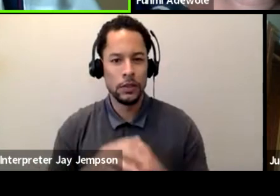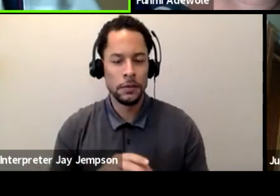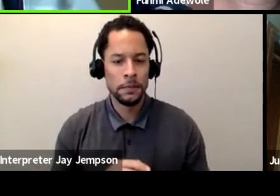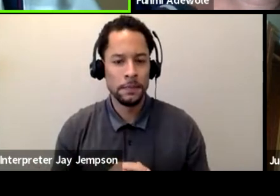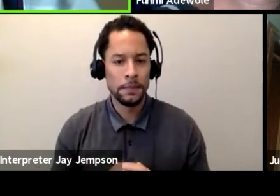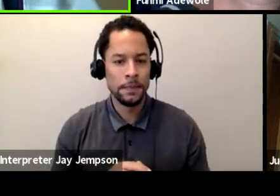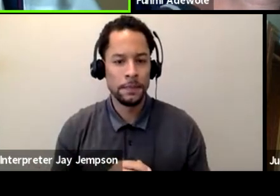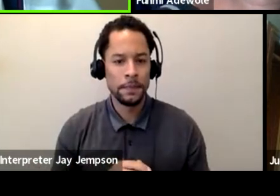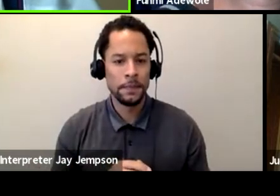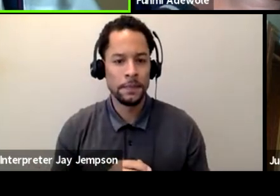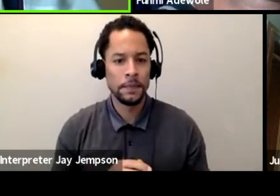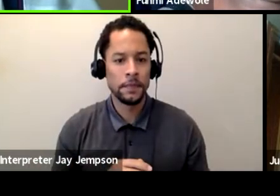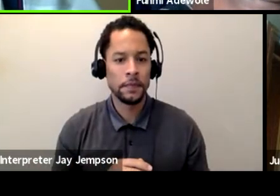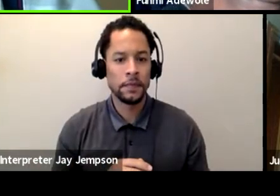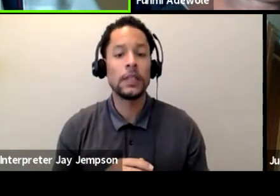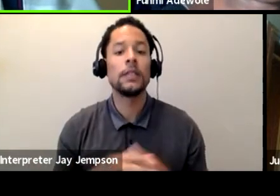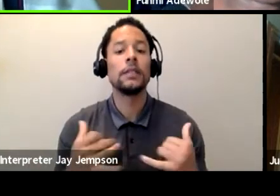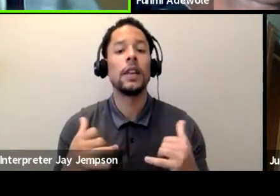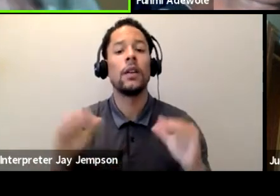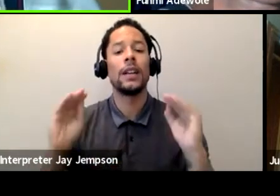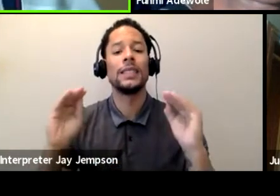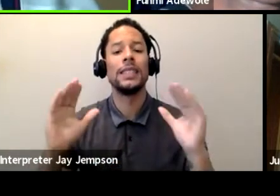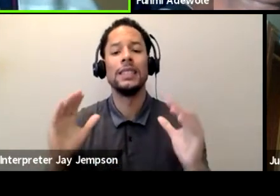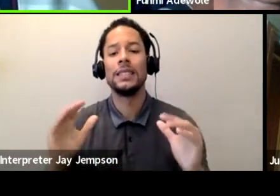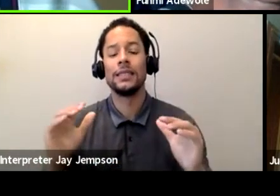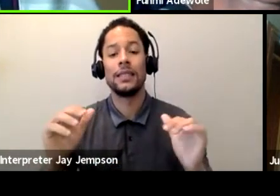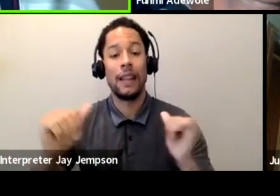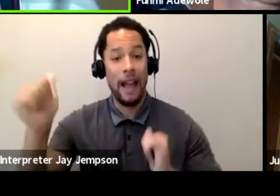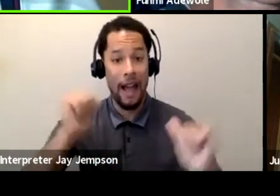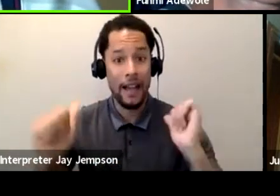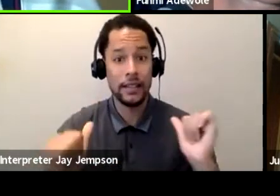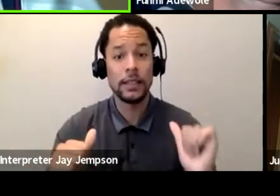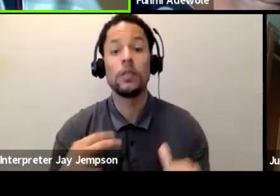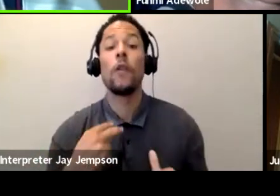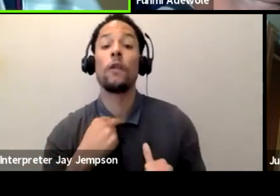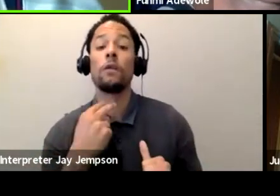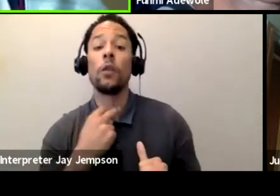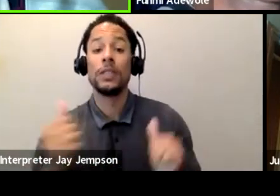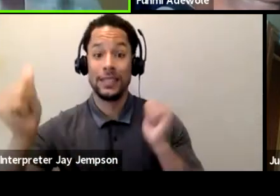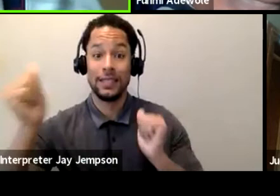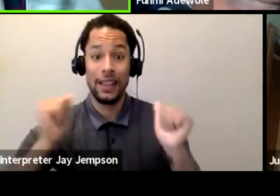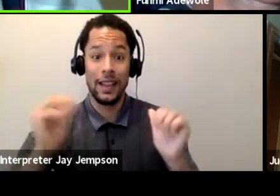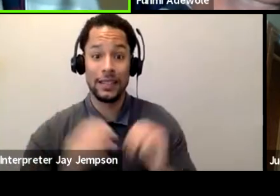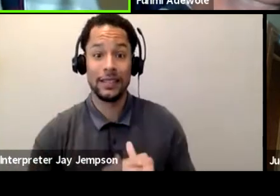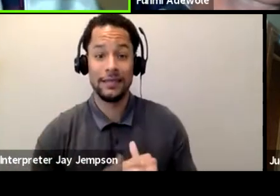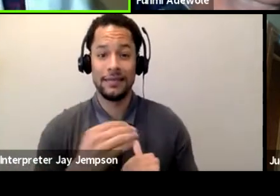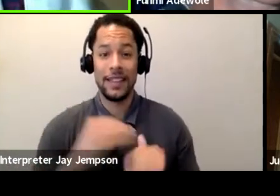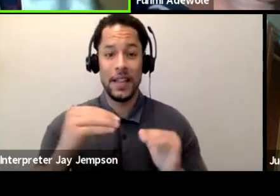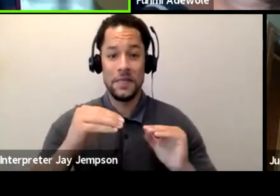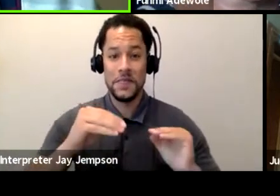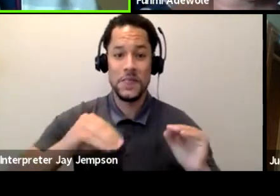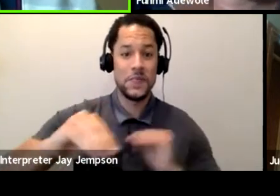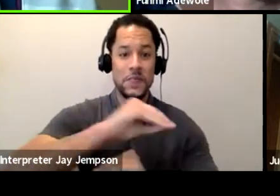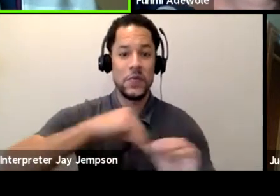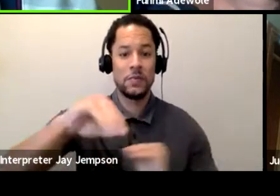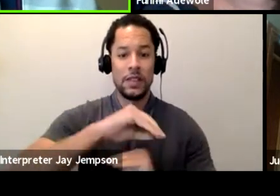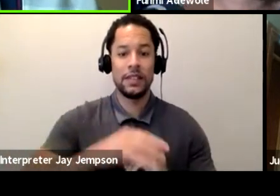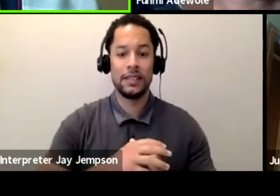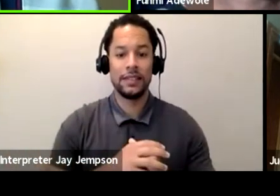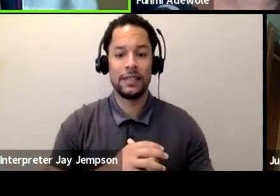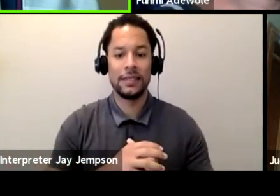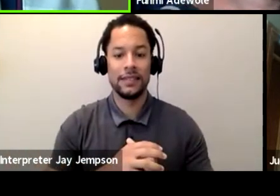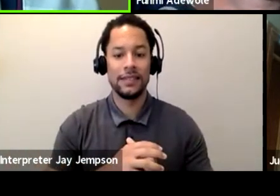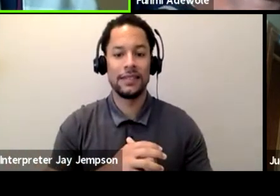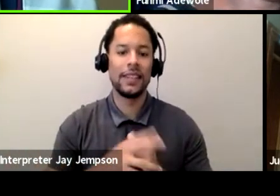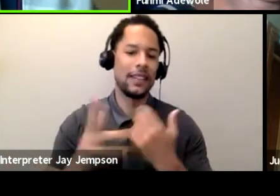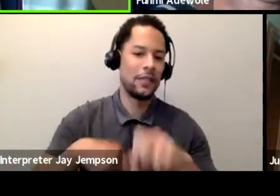teach acting, voice, and movement, of course. I was going to say dance, but